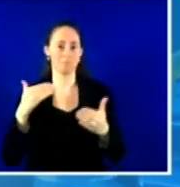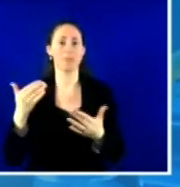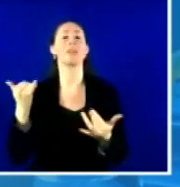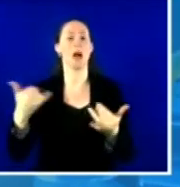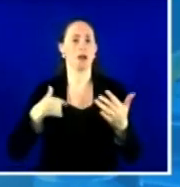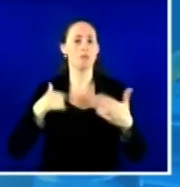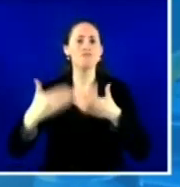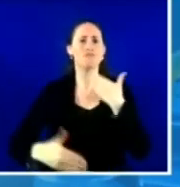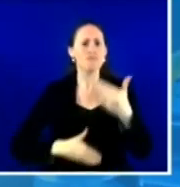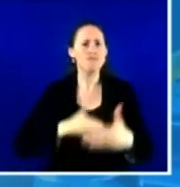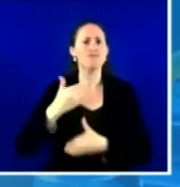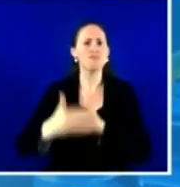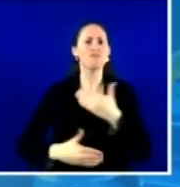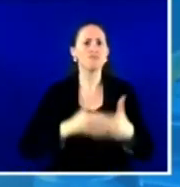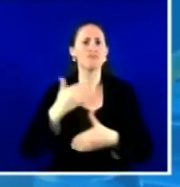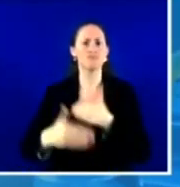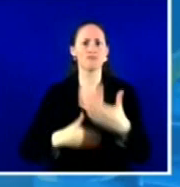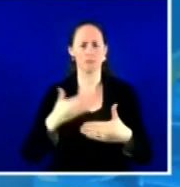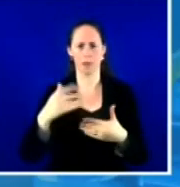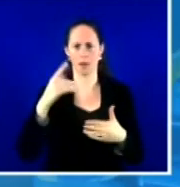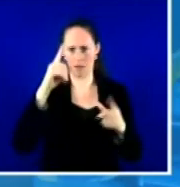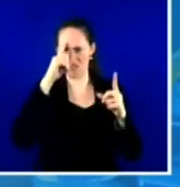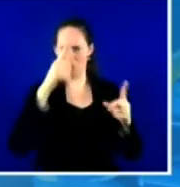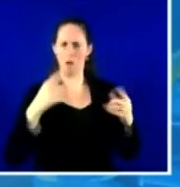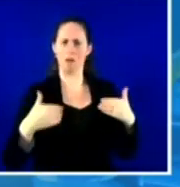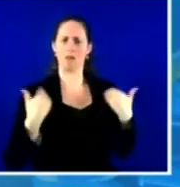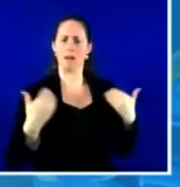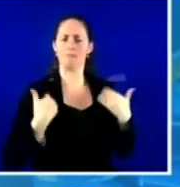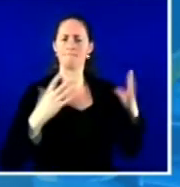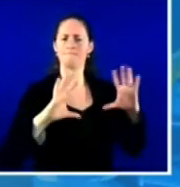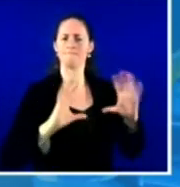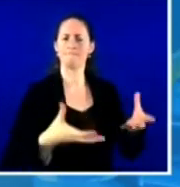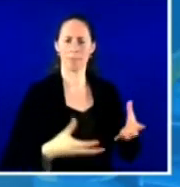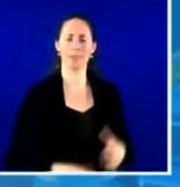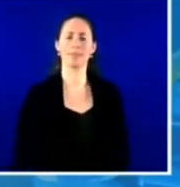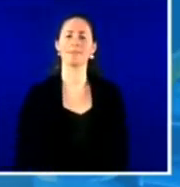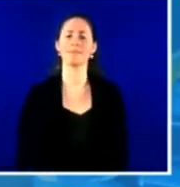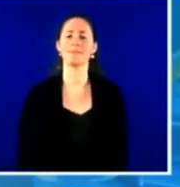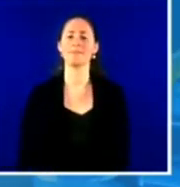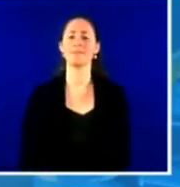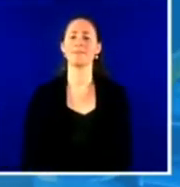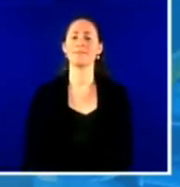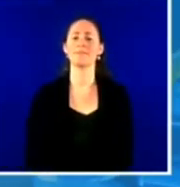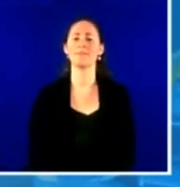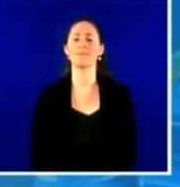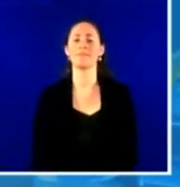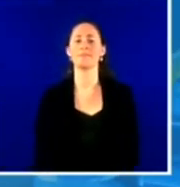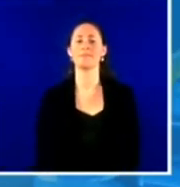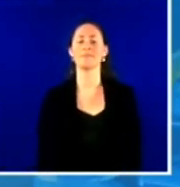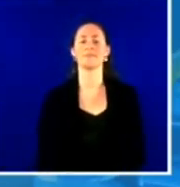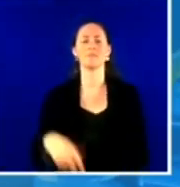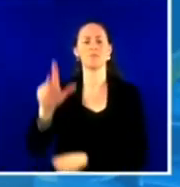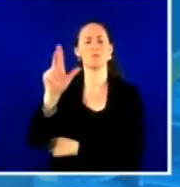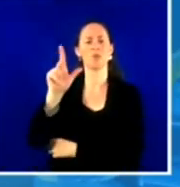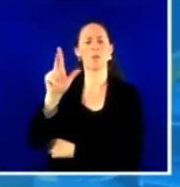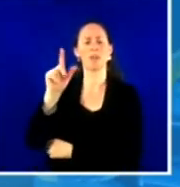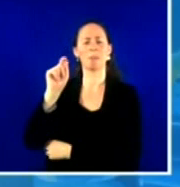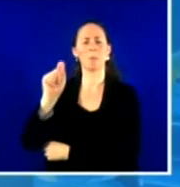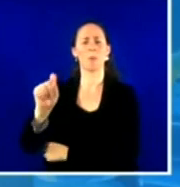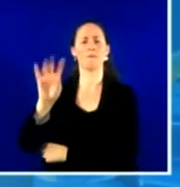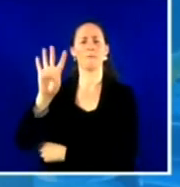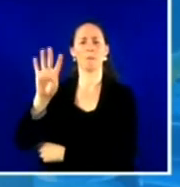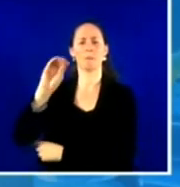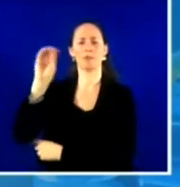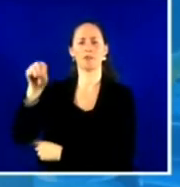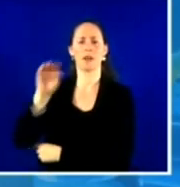vaccinating adolescents. Twenty-three point four percent for children aged 12 to 15 and 38.6